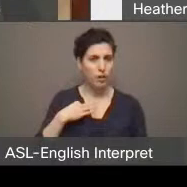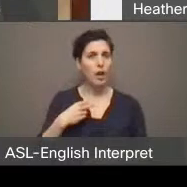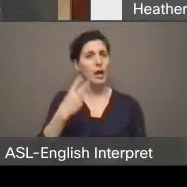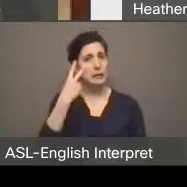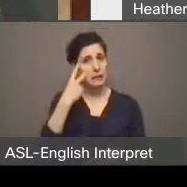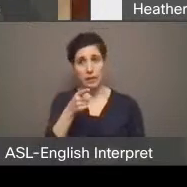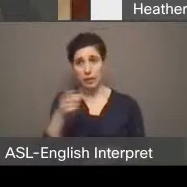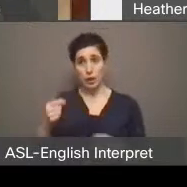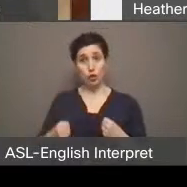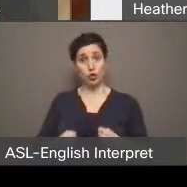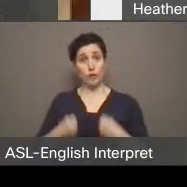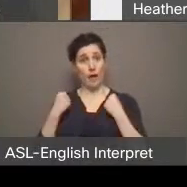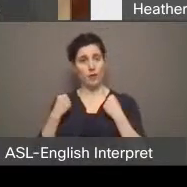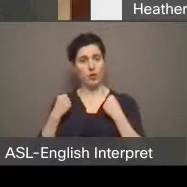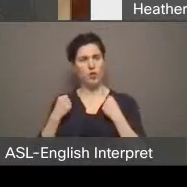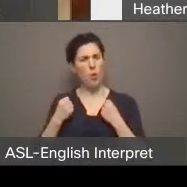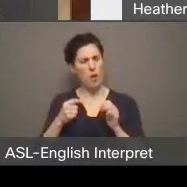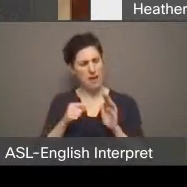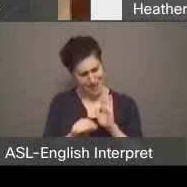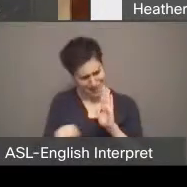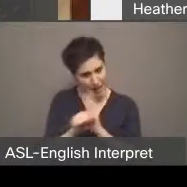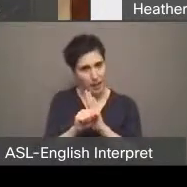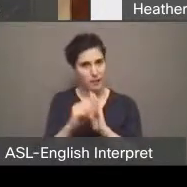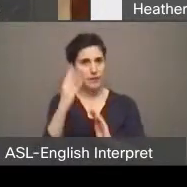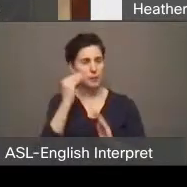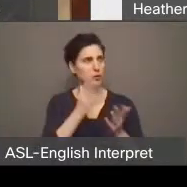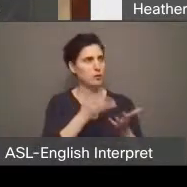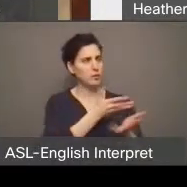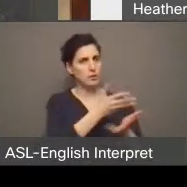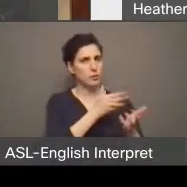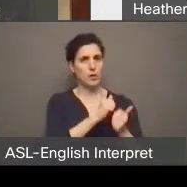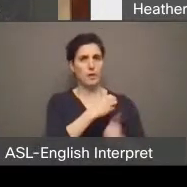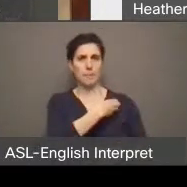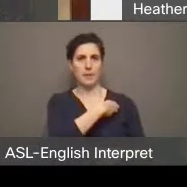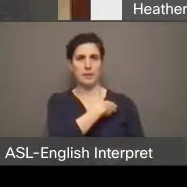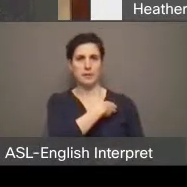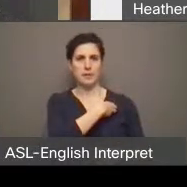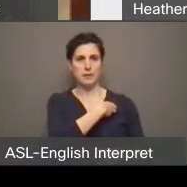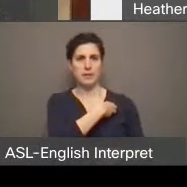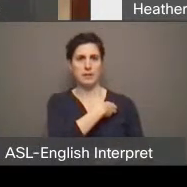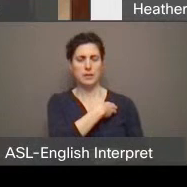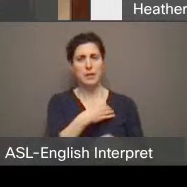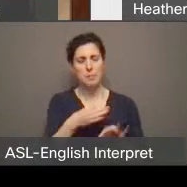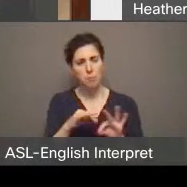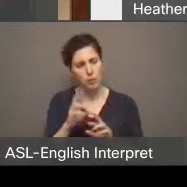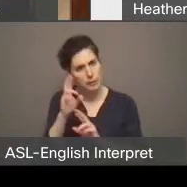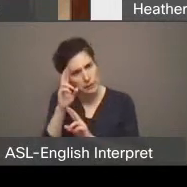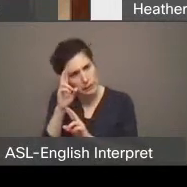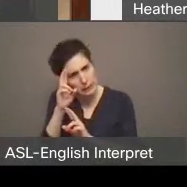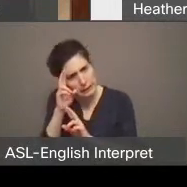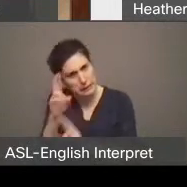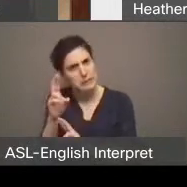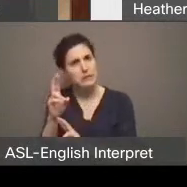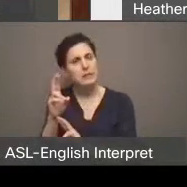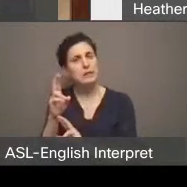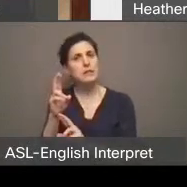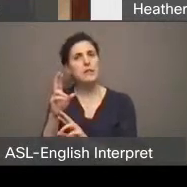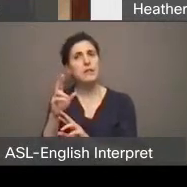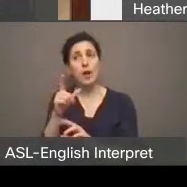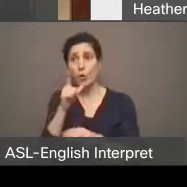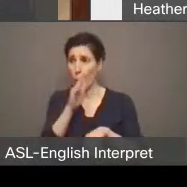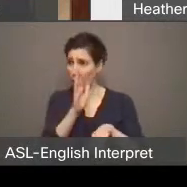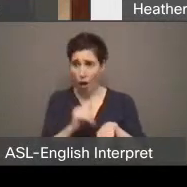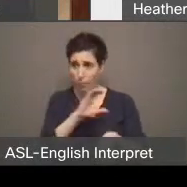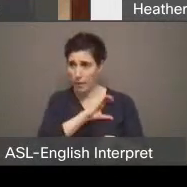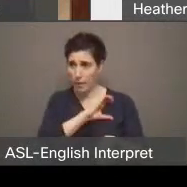have incredibly negative experiences with the police and how important it was to respect their wishes, not to interact with them. And